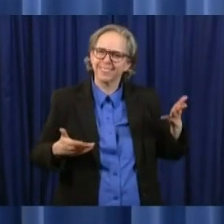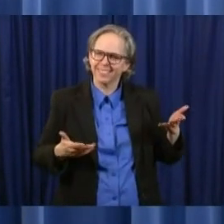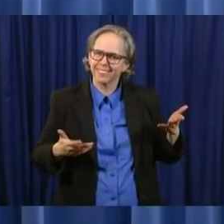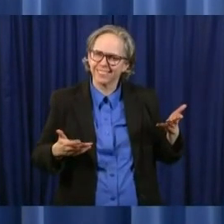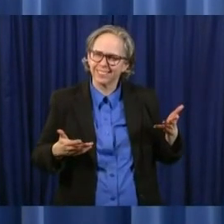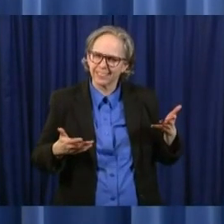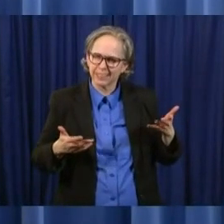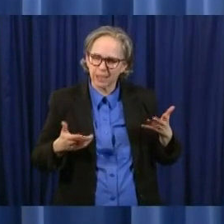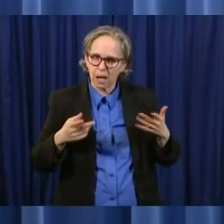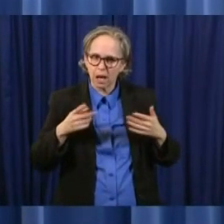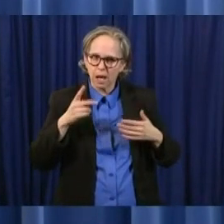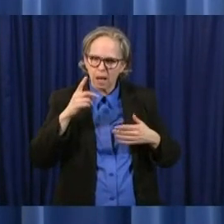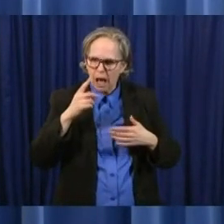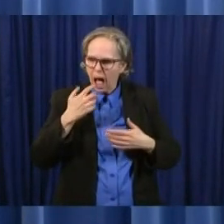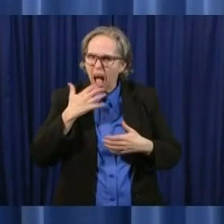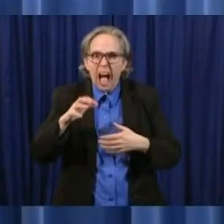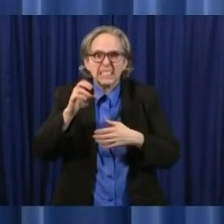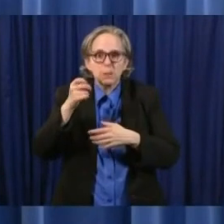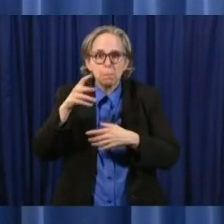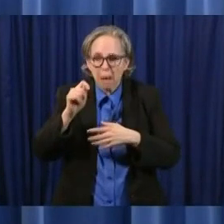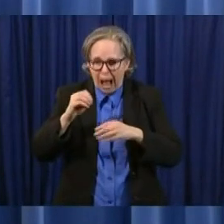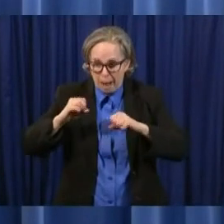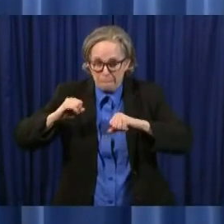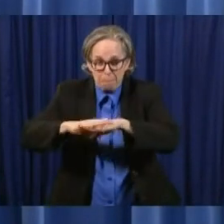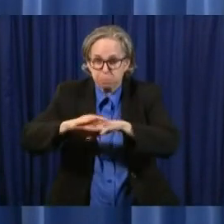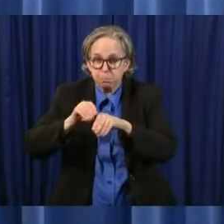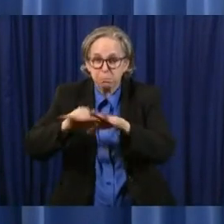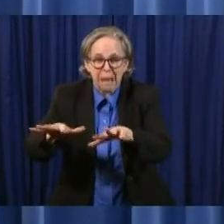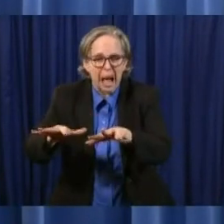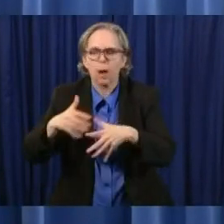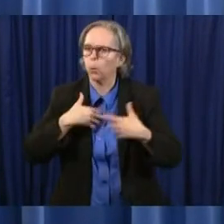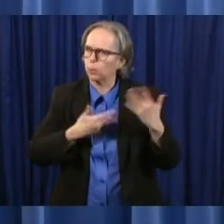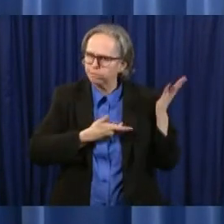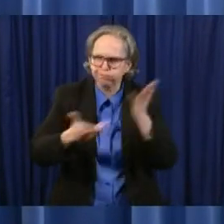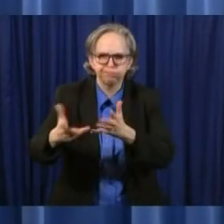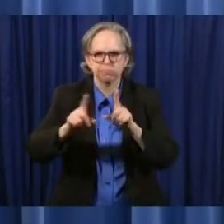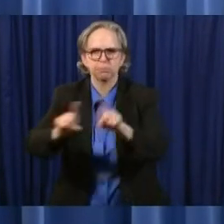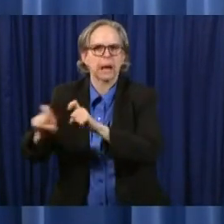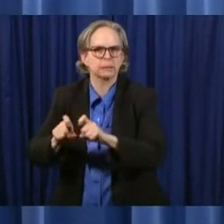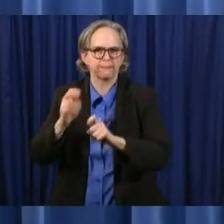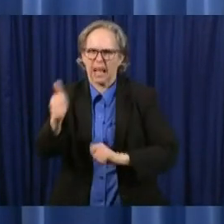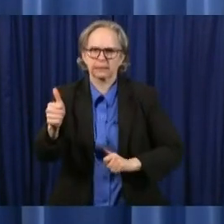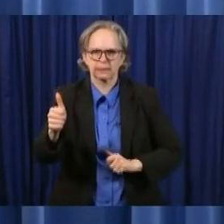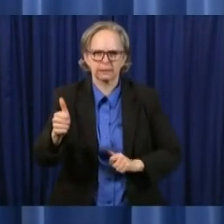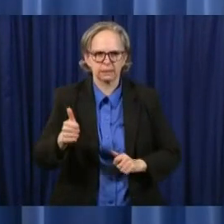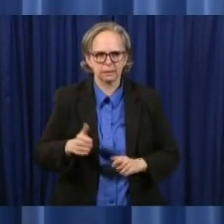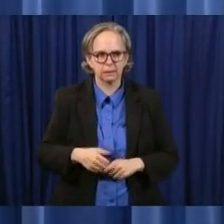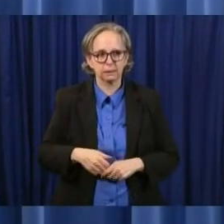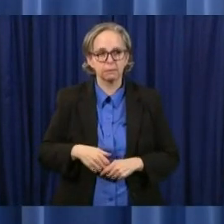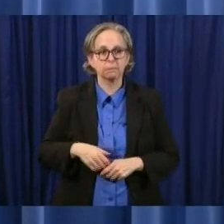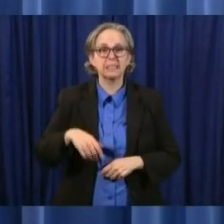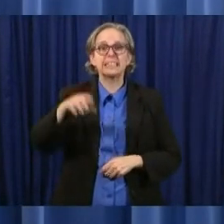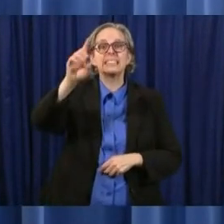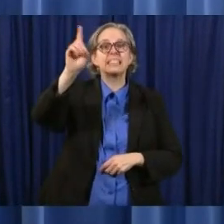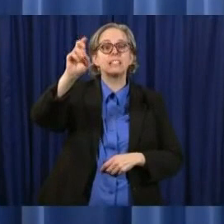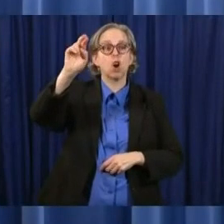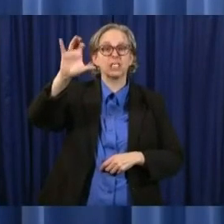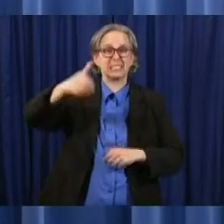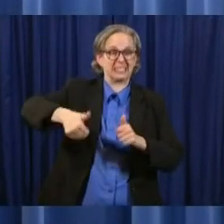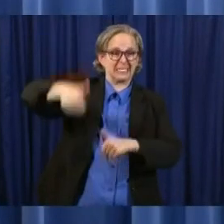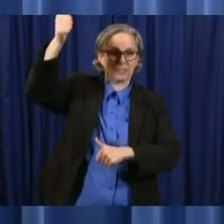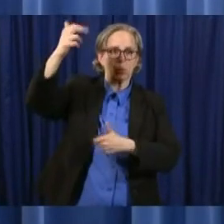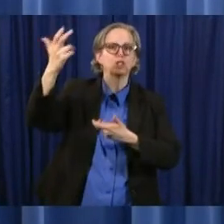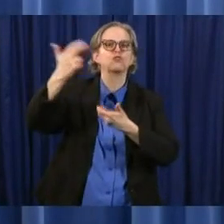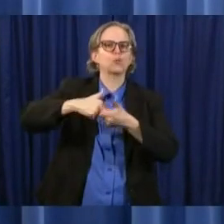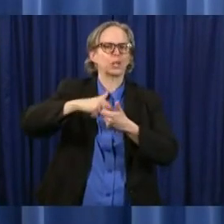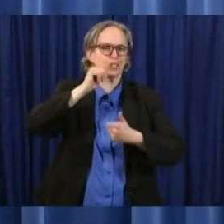we we move in and we've surged testing in but the director will be here tomorrow um and i'm going